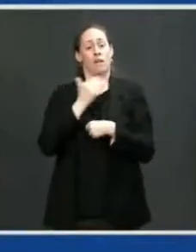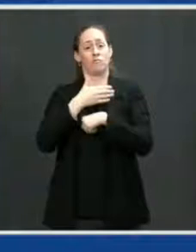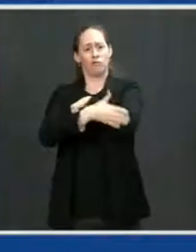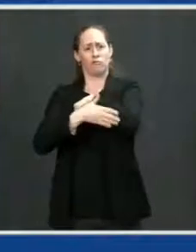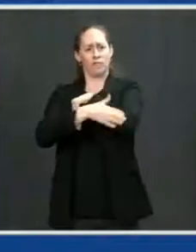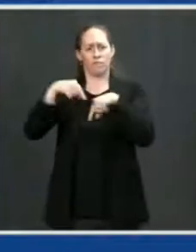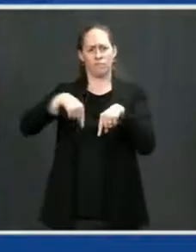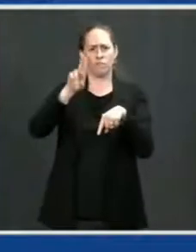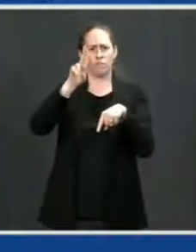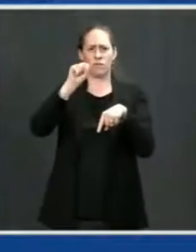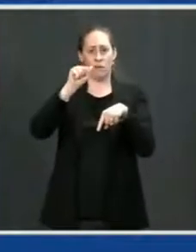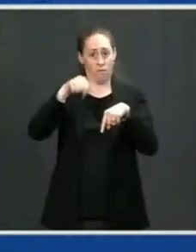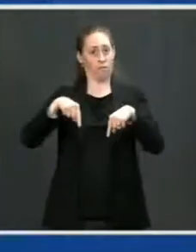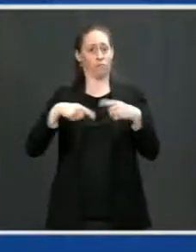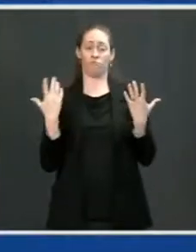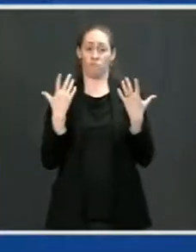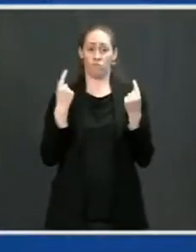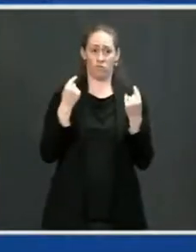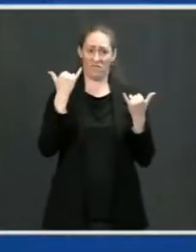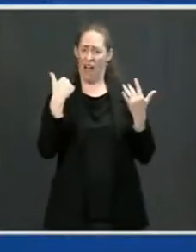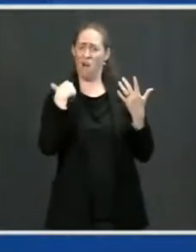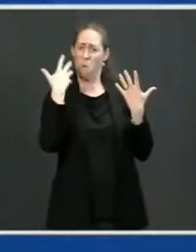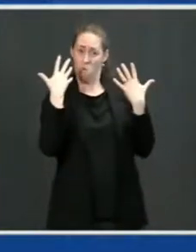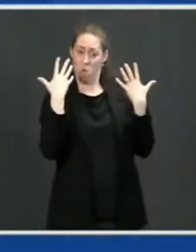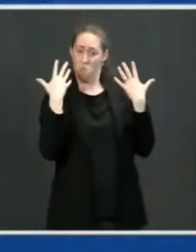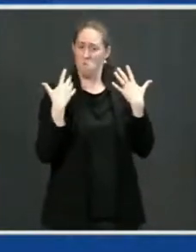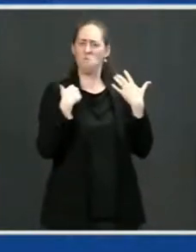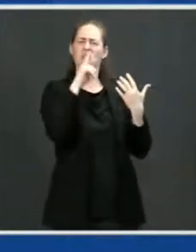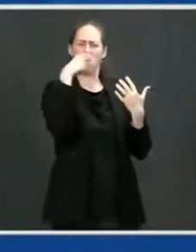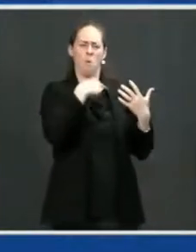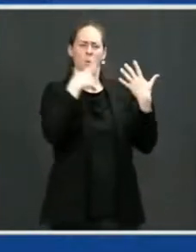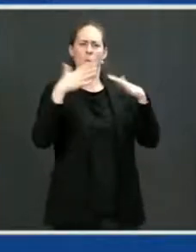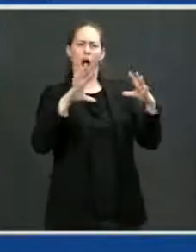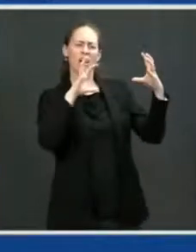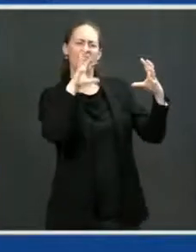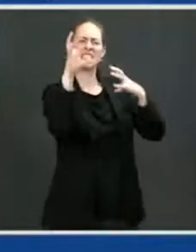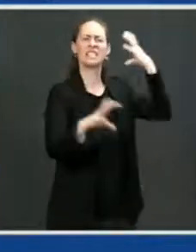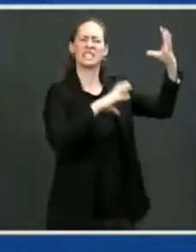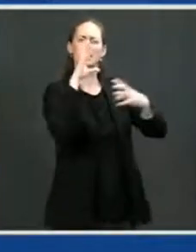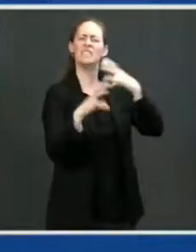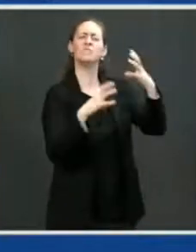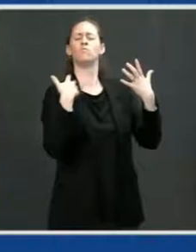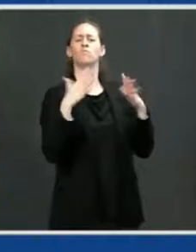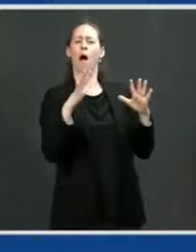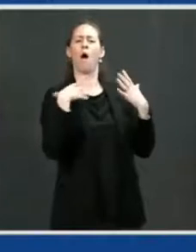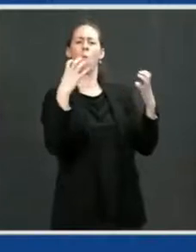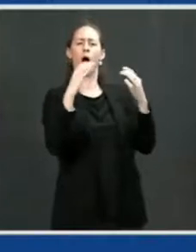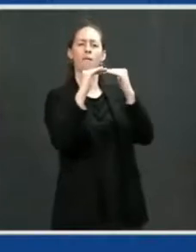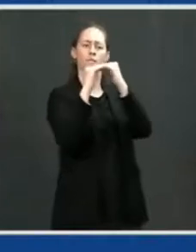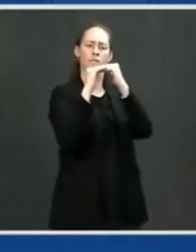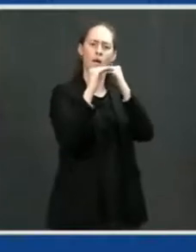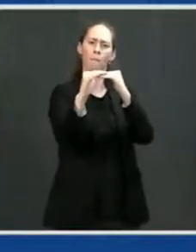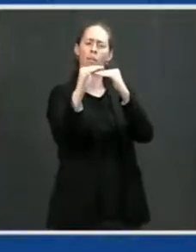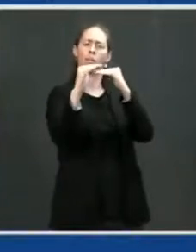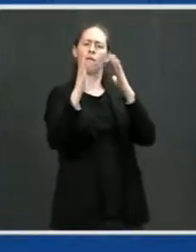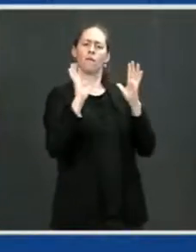escalation and conflict with Russia. We want a stable, predictable relationship. If Russia continues to interfere